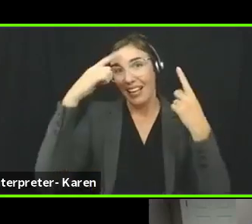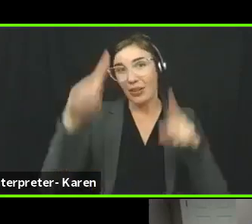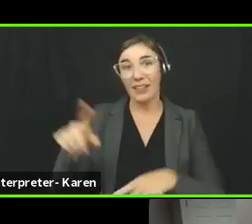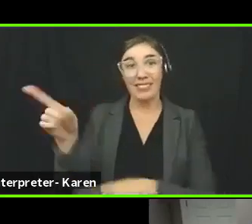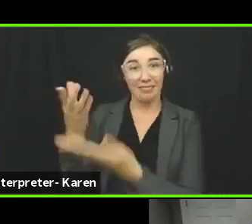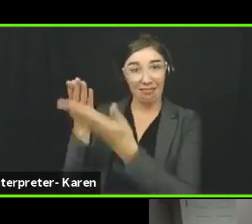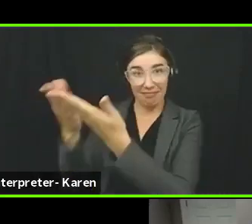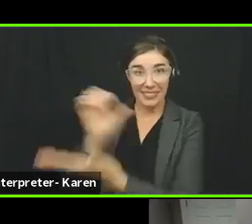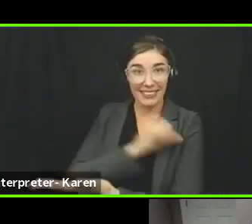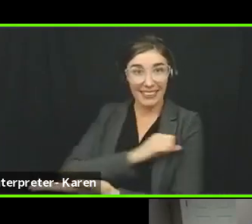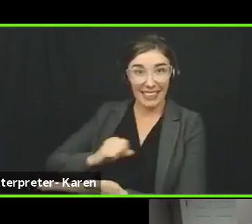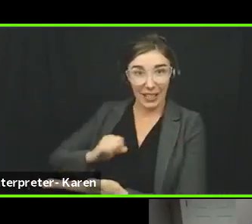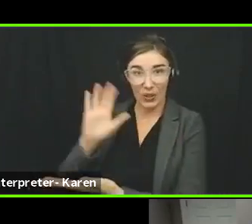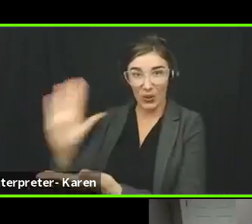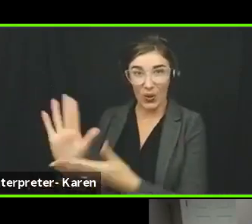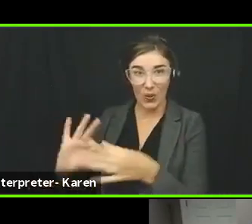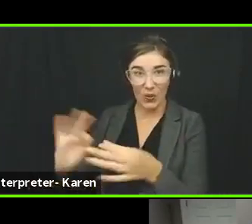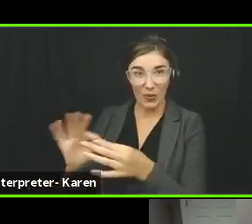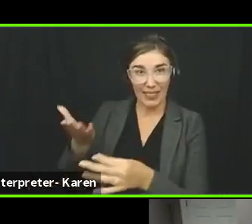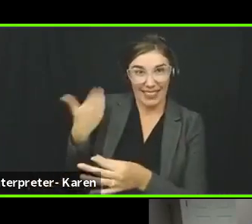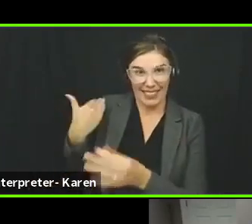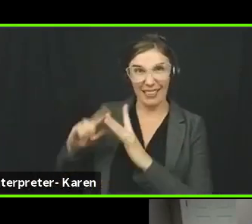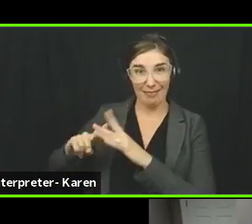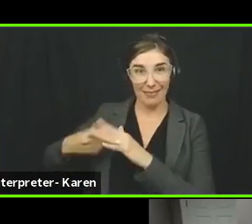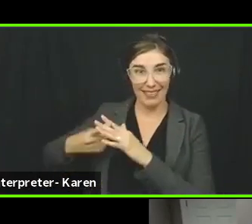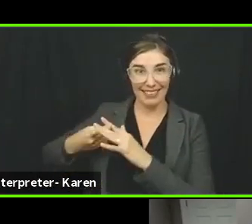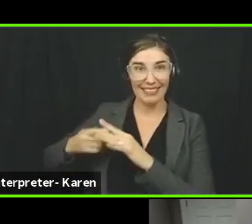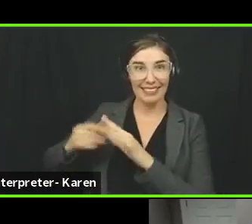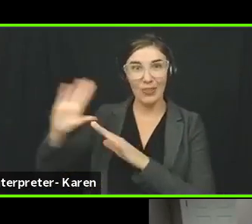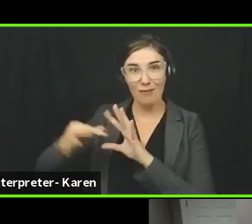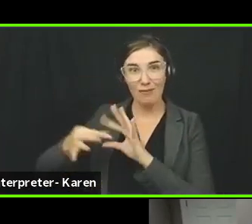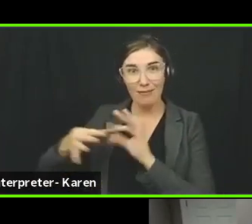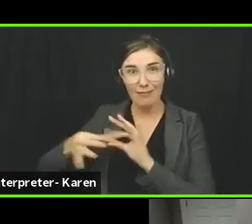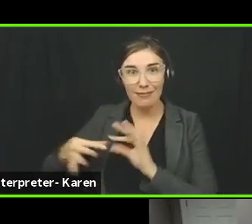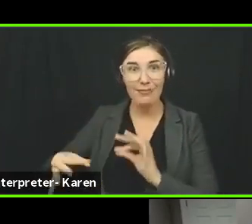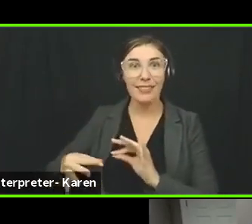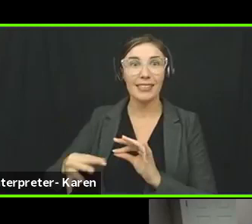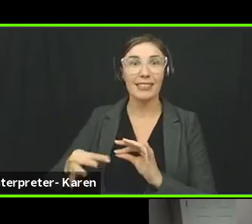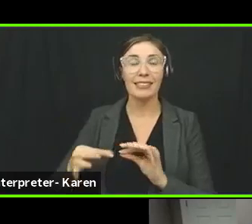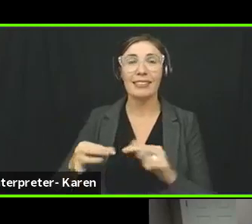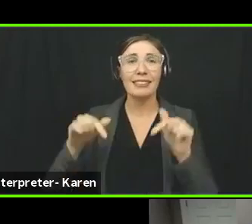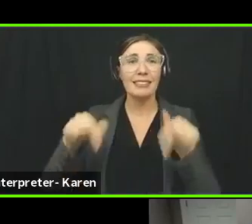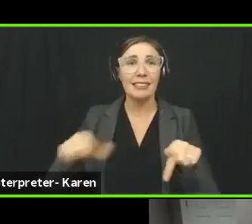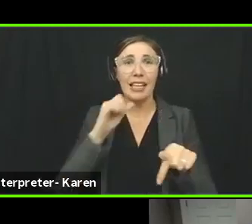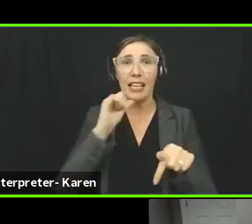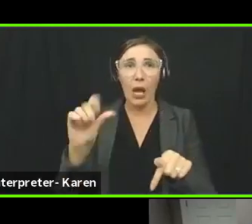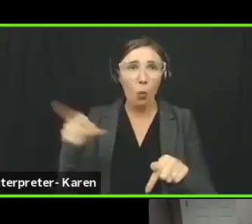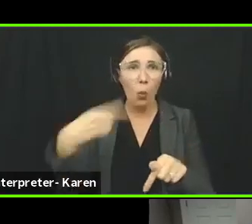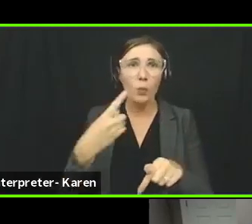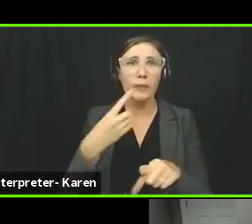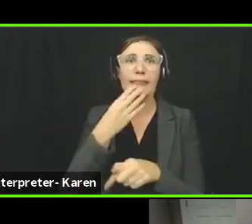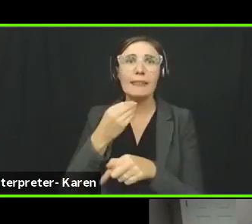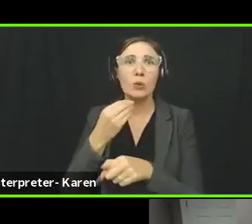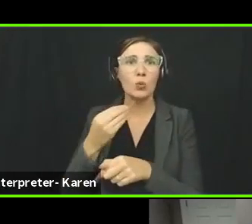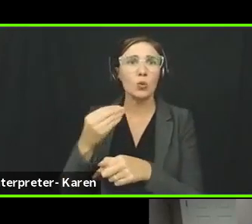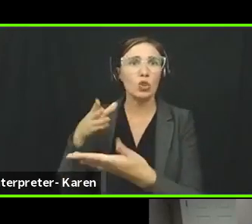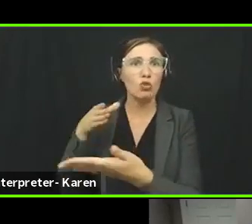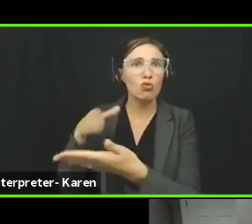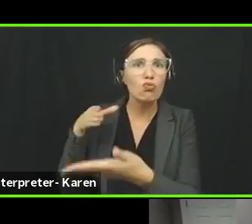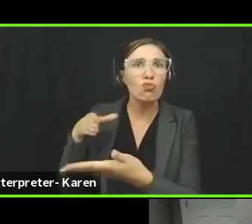said, what you said at the beginning about this, you know, it's not just about anti-Semitism, it's about